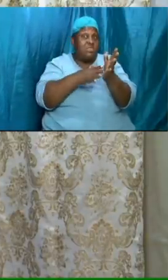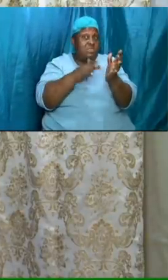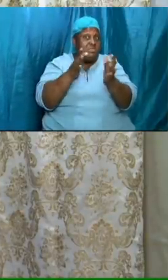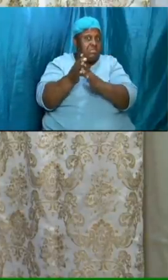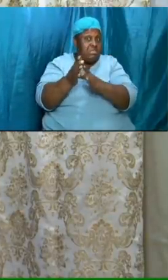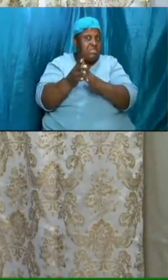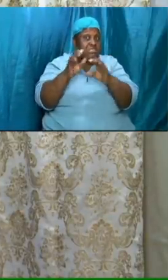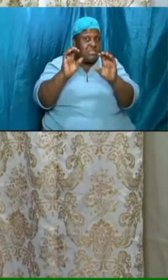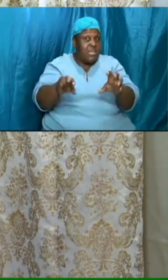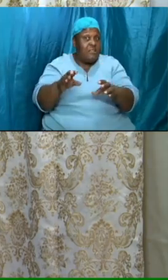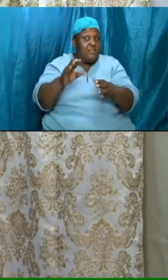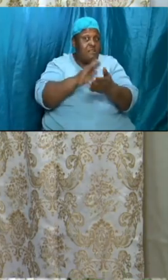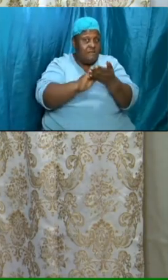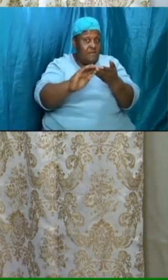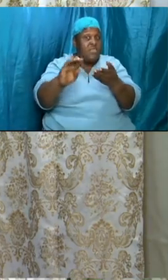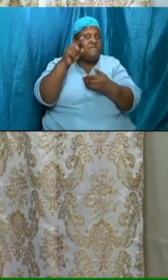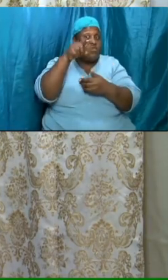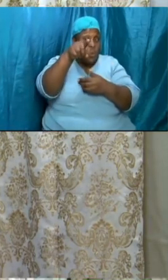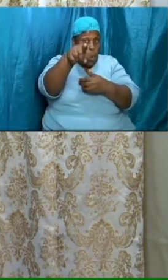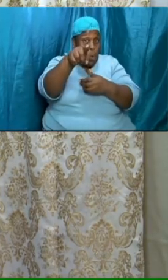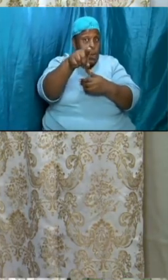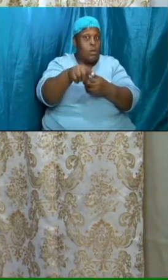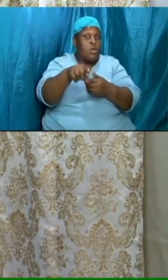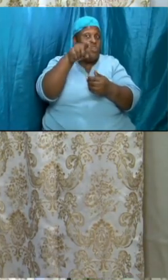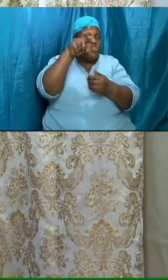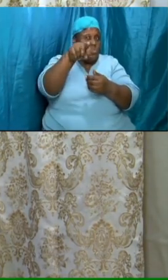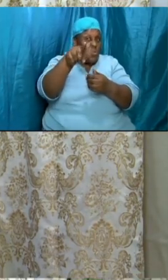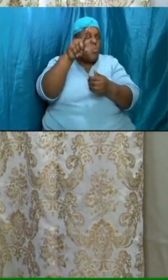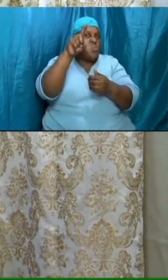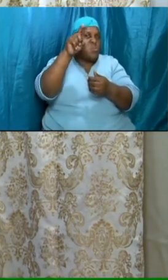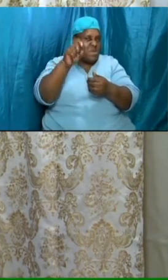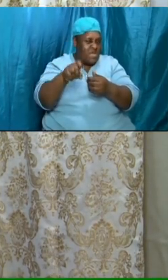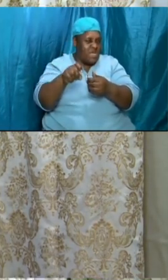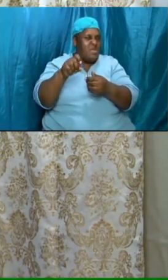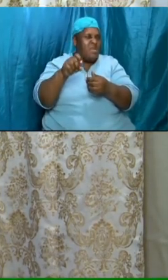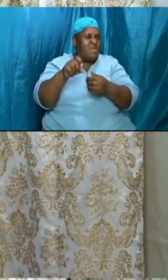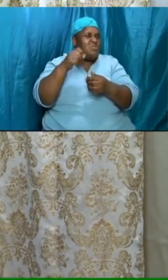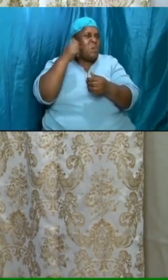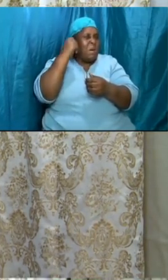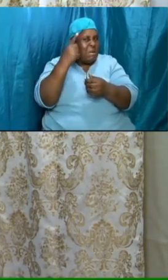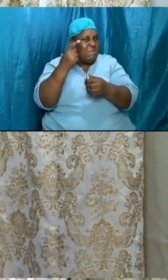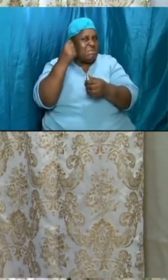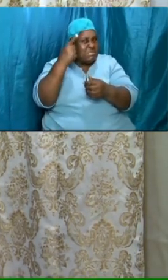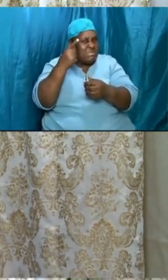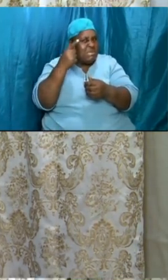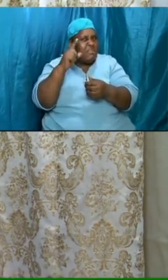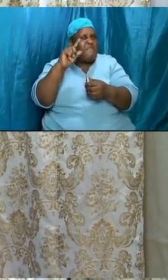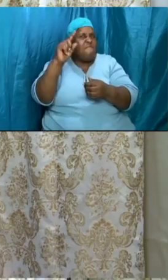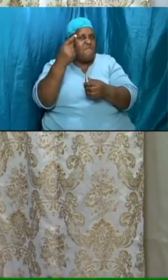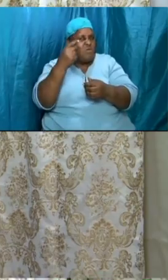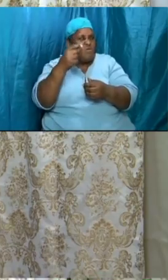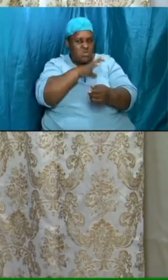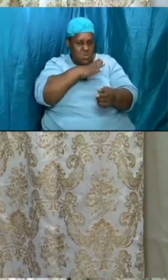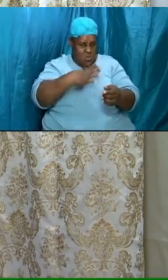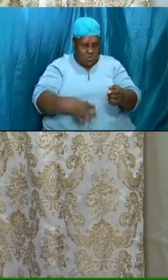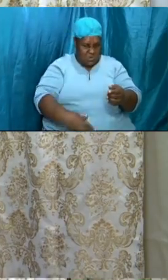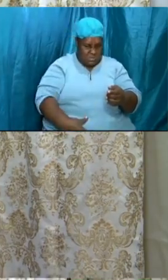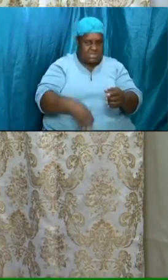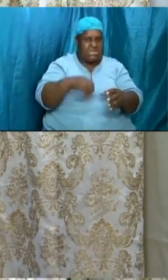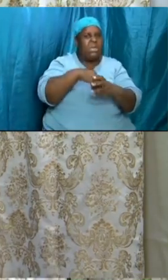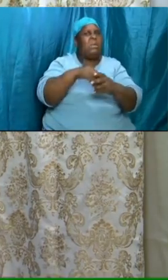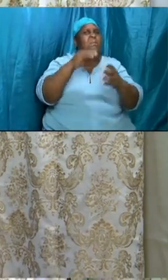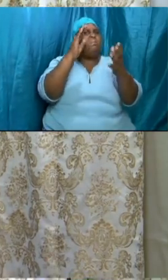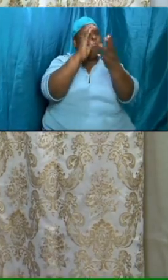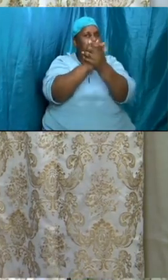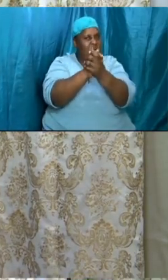we need to understand that we are christians in our marriages push and make it happen